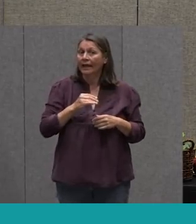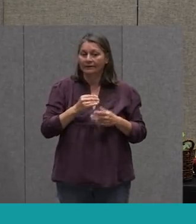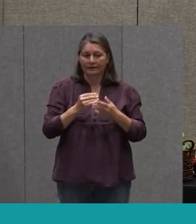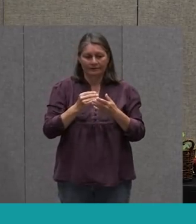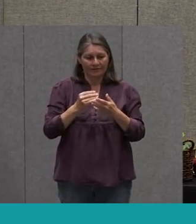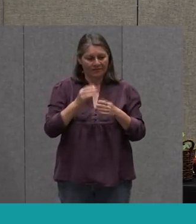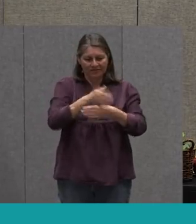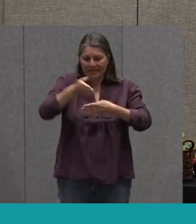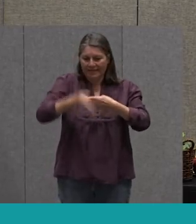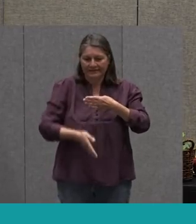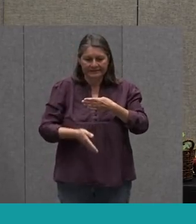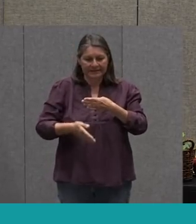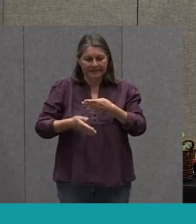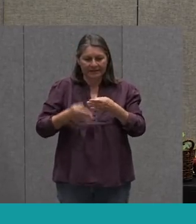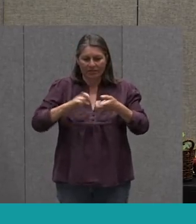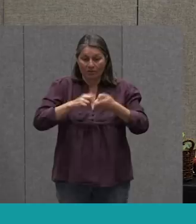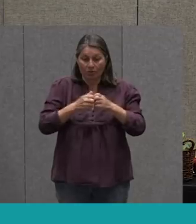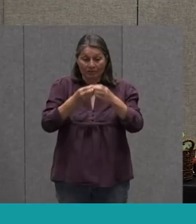How Are You